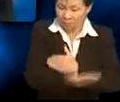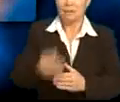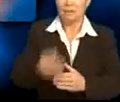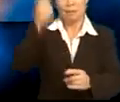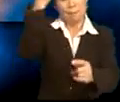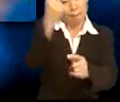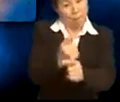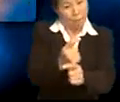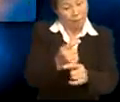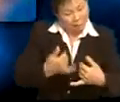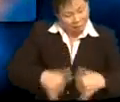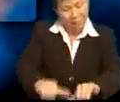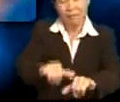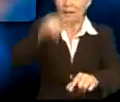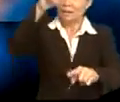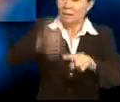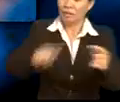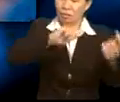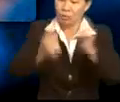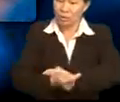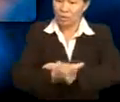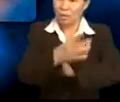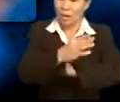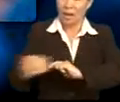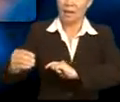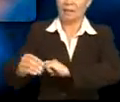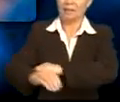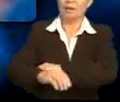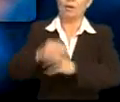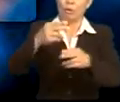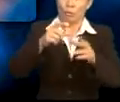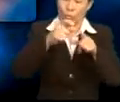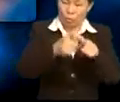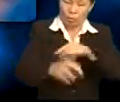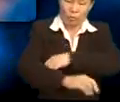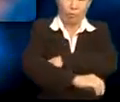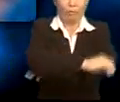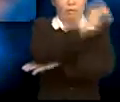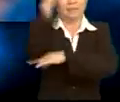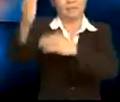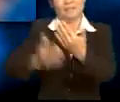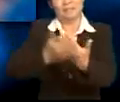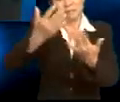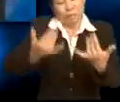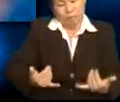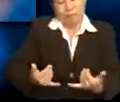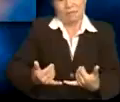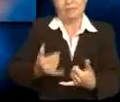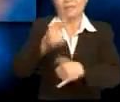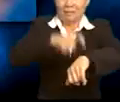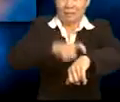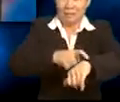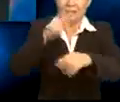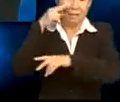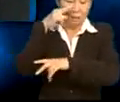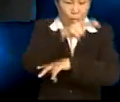permanent, something that cannot be changed. And the verb rises is in the simple present tense. Let's take a